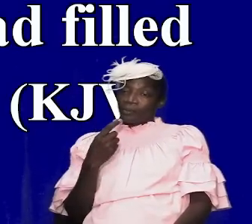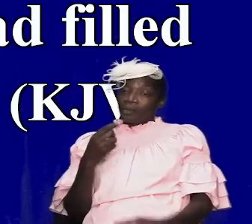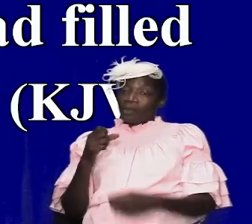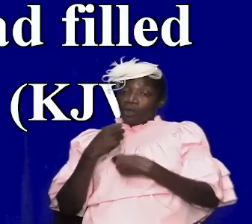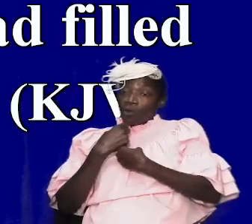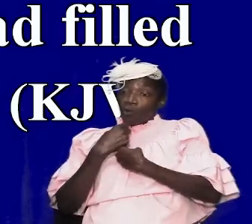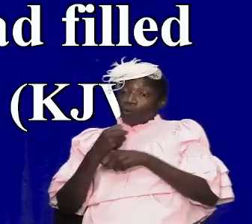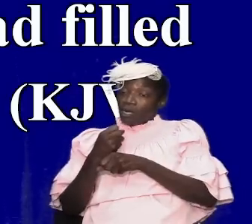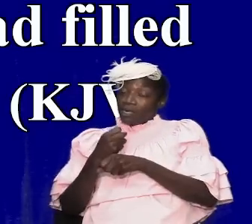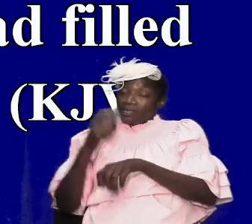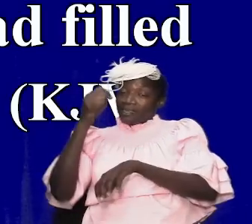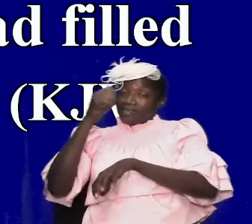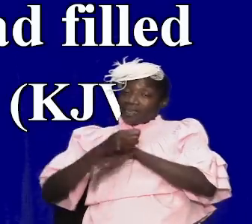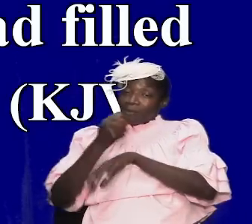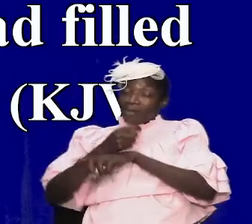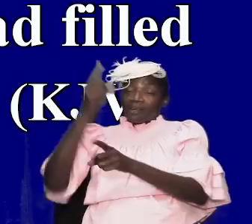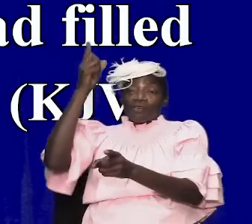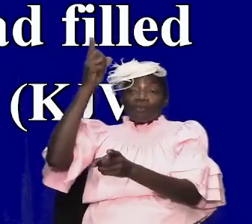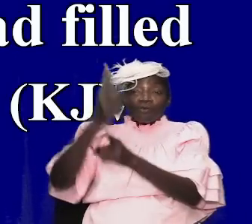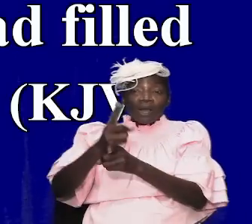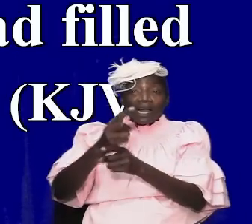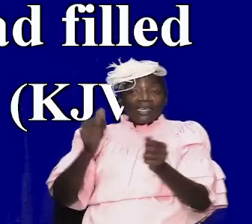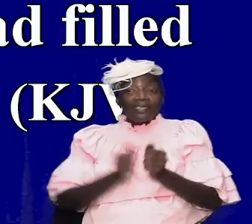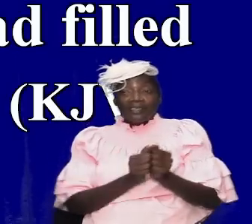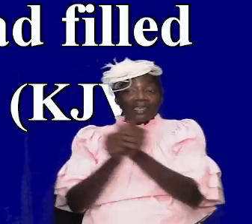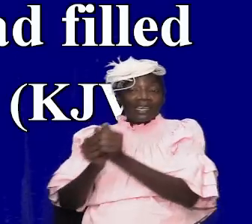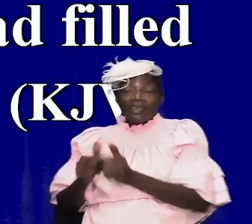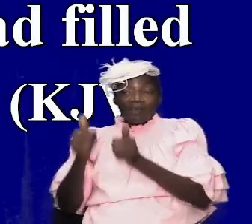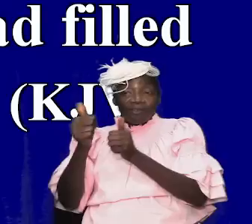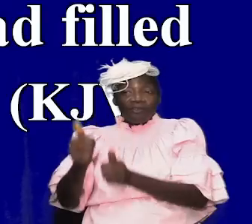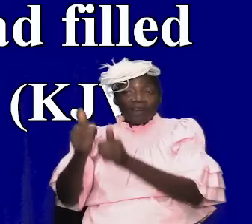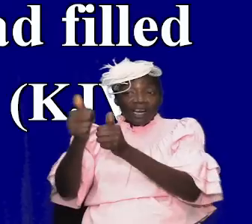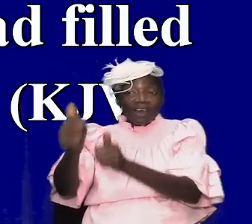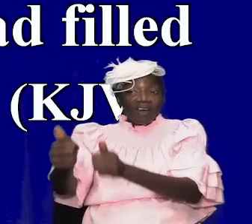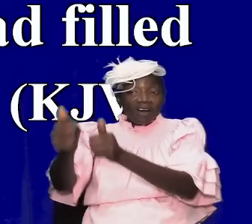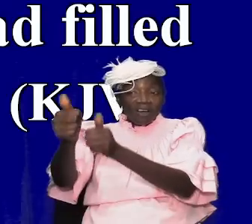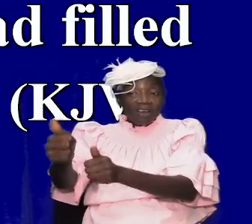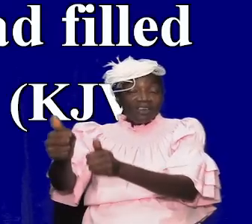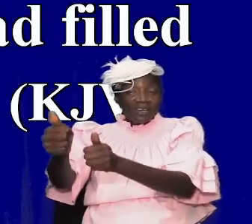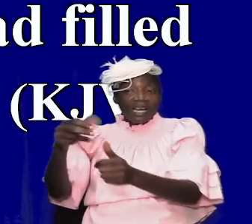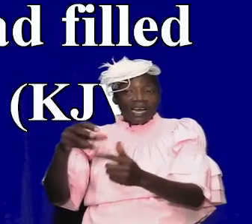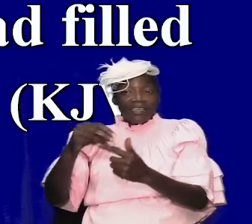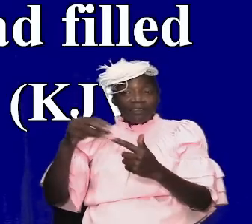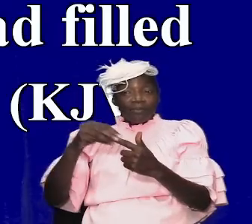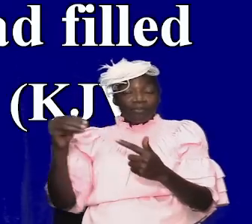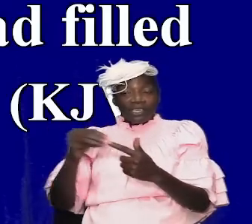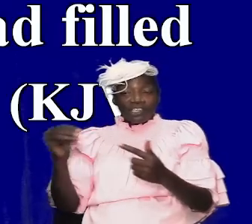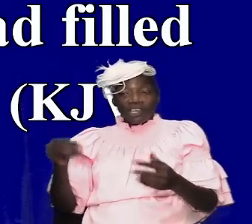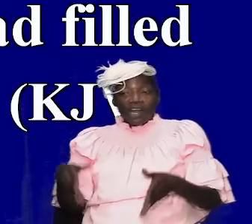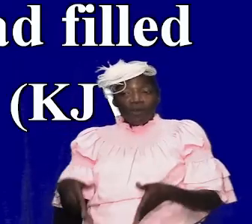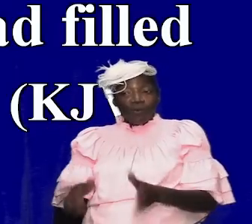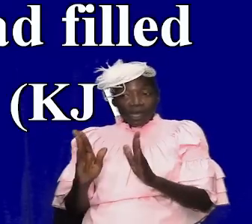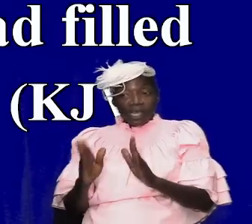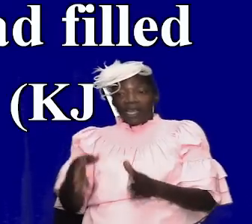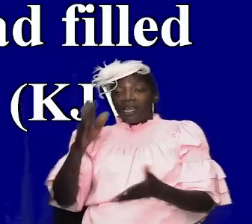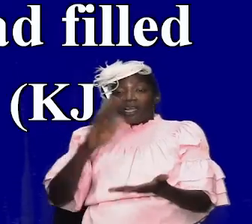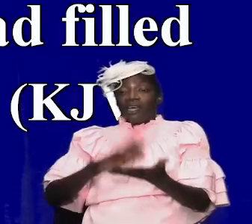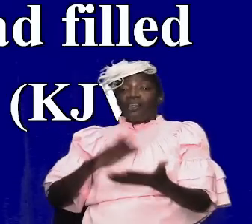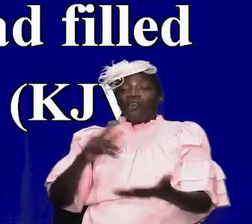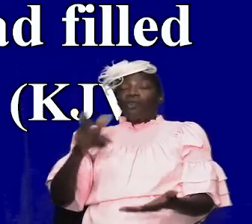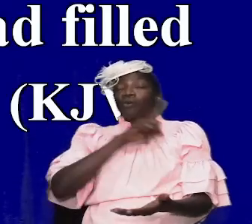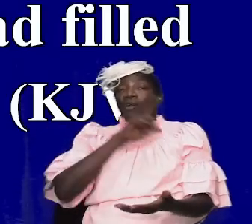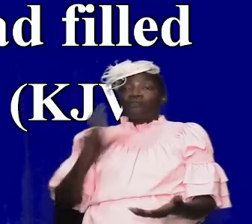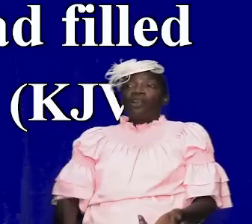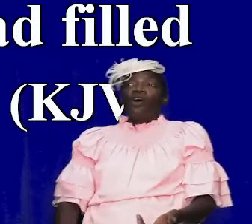and put together and follow a particular pattern notice that the glory of the lord